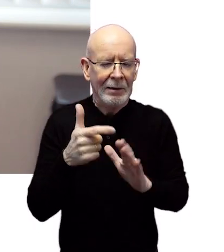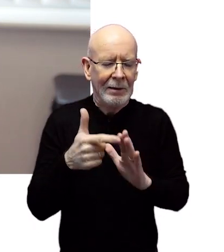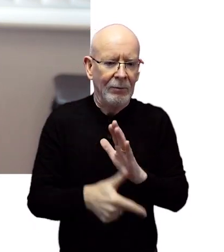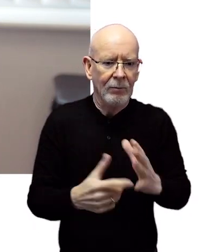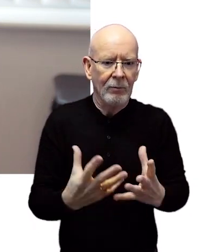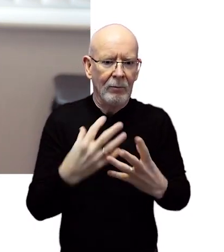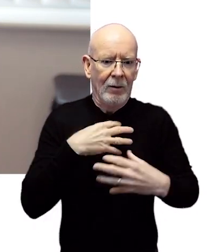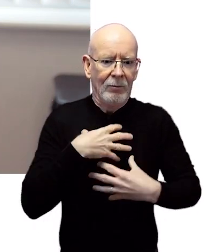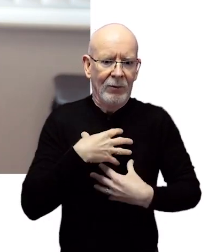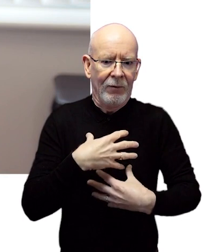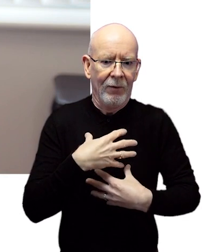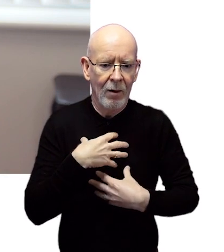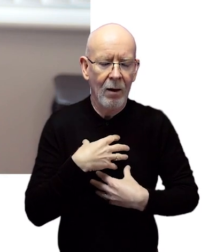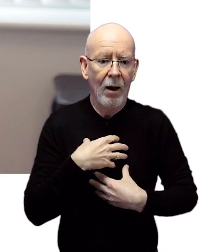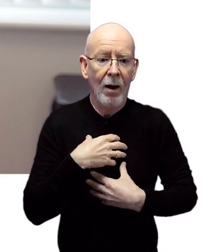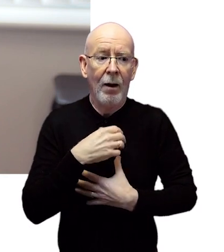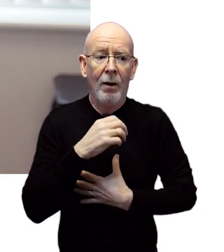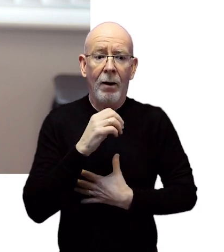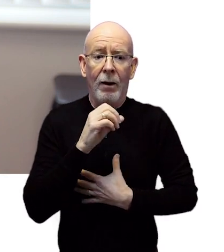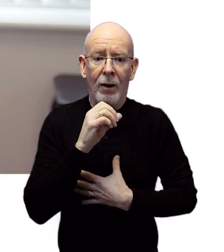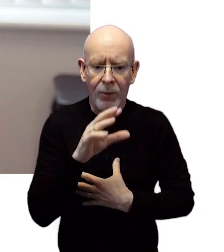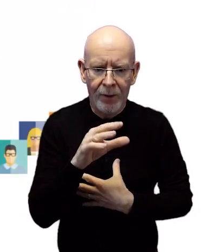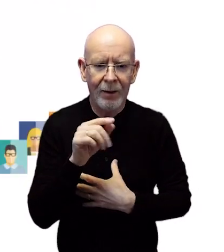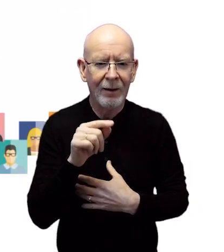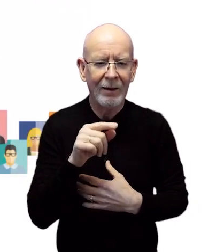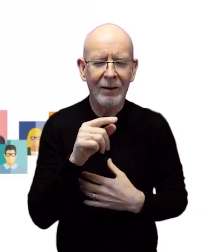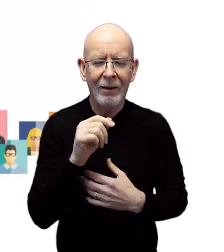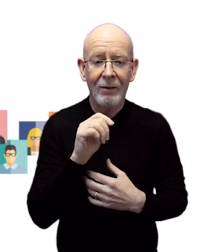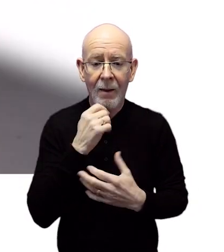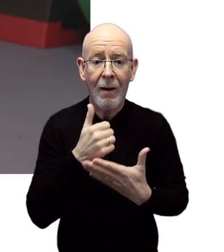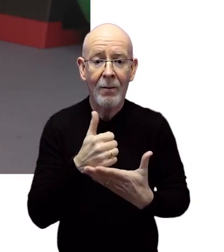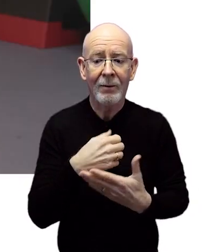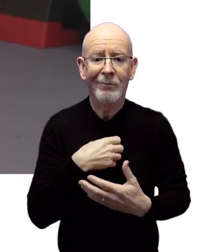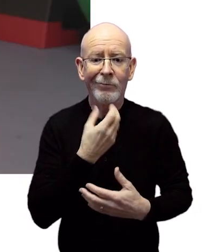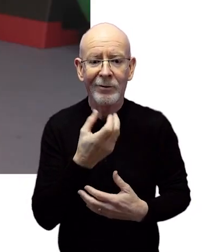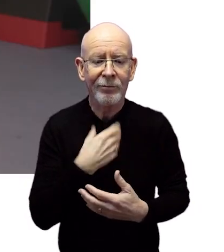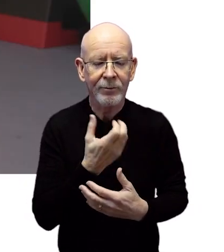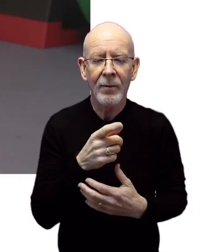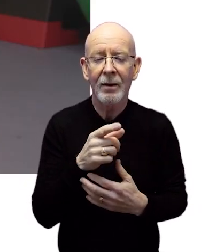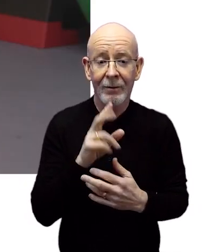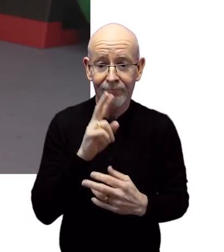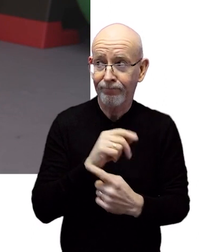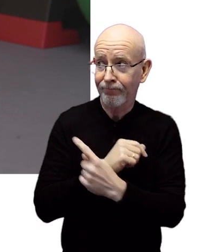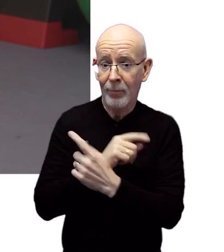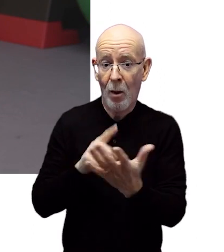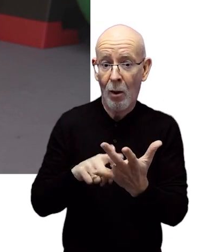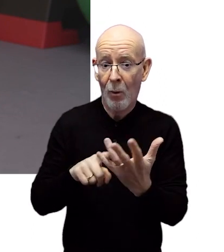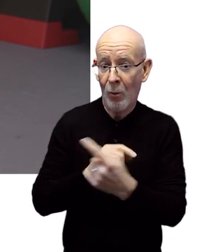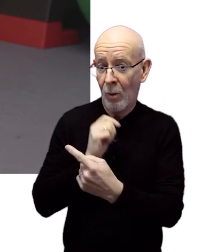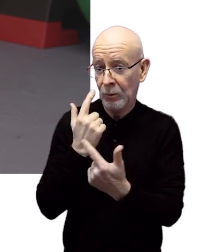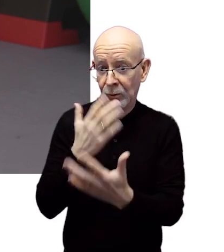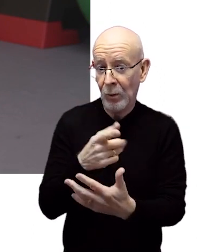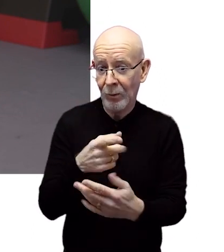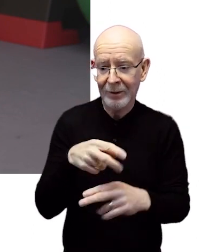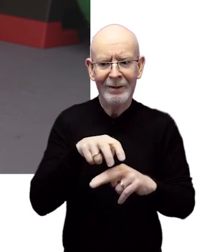breaths and huffing to help to move secretions high enough to clear. Lou is going to demonstrate. She is